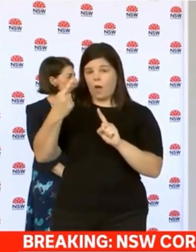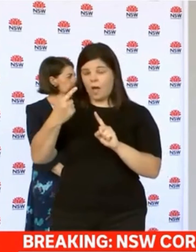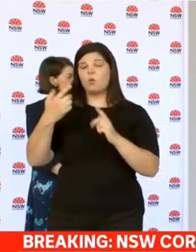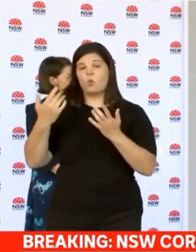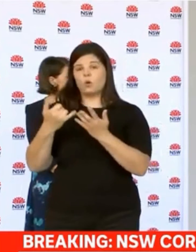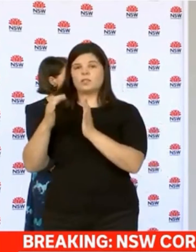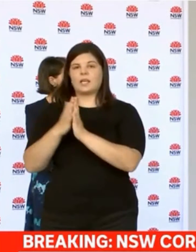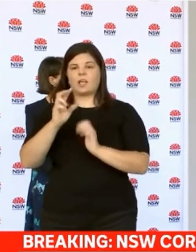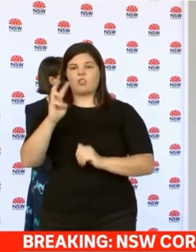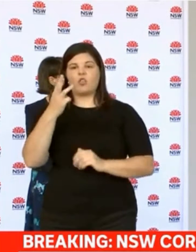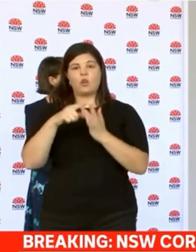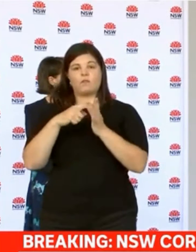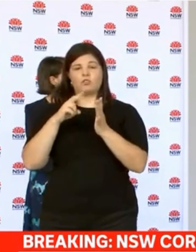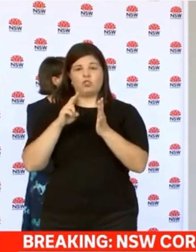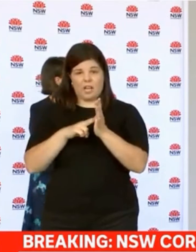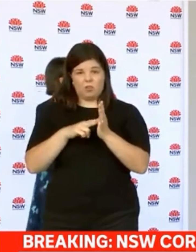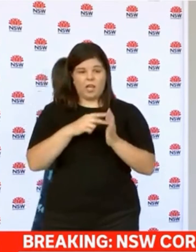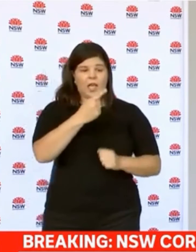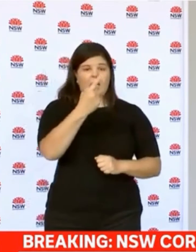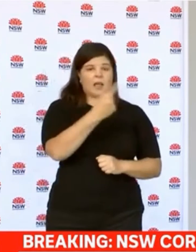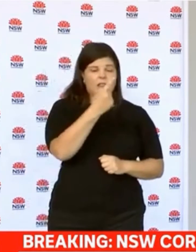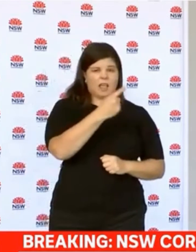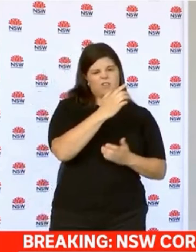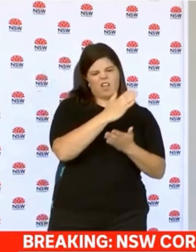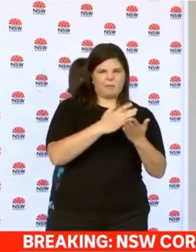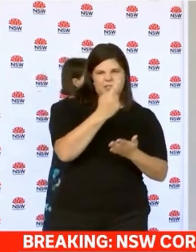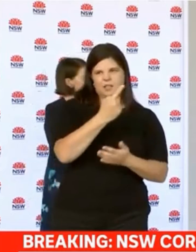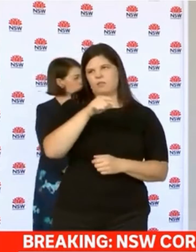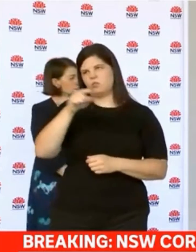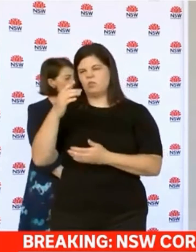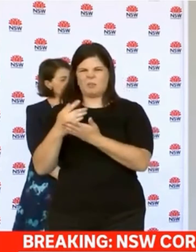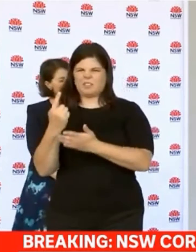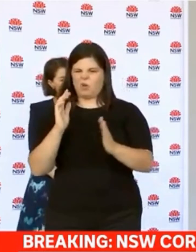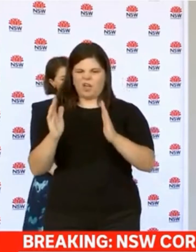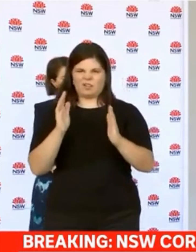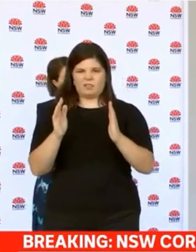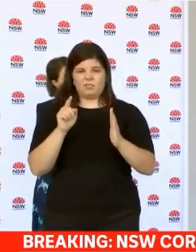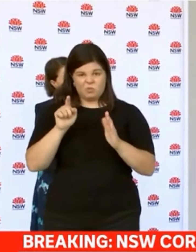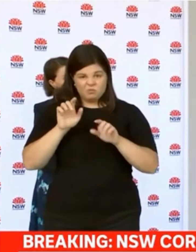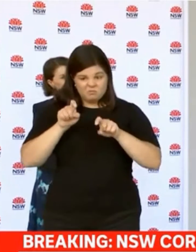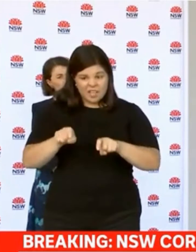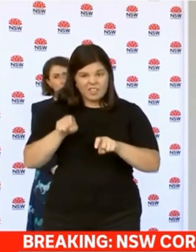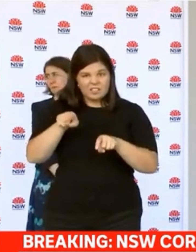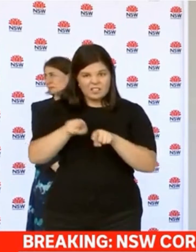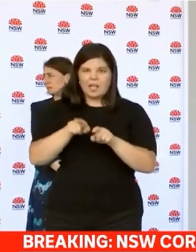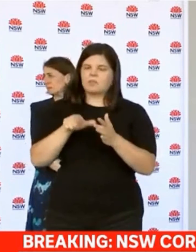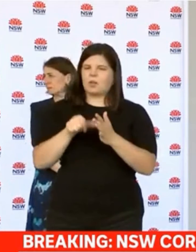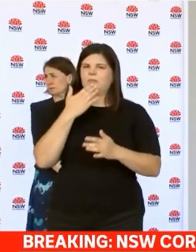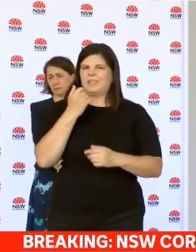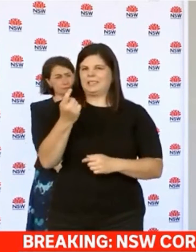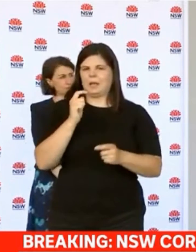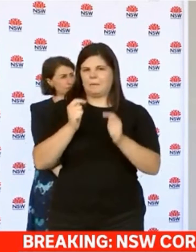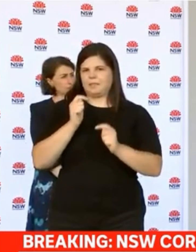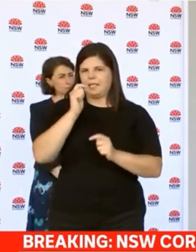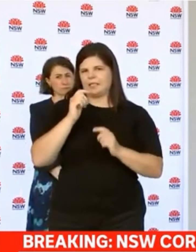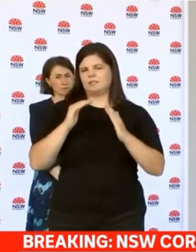hour on Sunday the 3rd of January between 11.40pm and 1.30pm. There are a number of venues that we're considering people who've